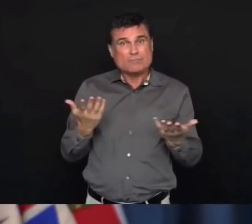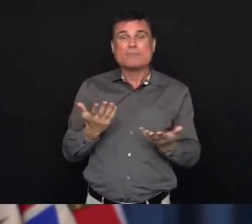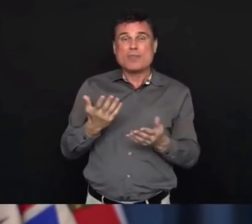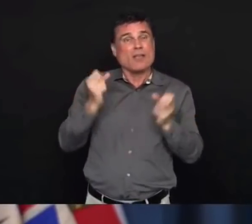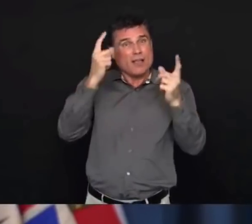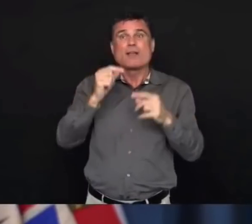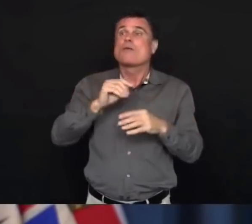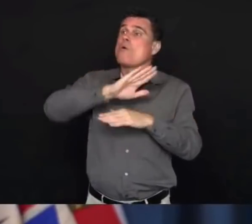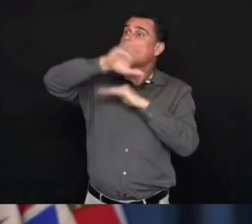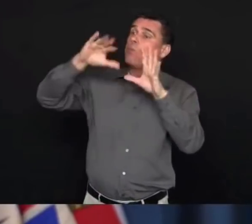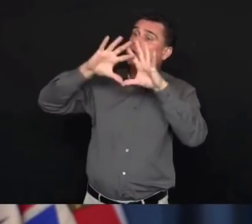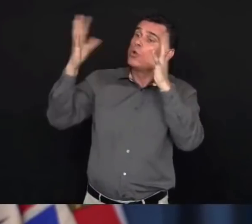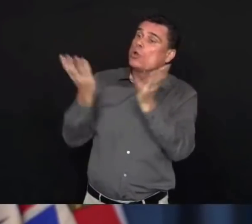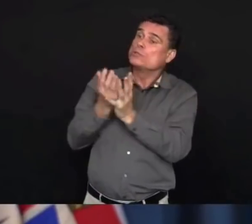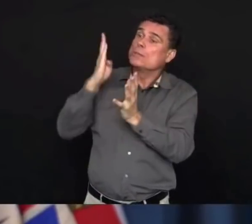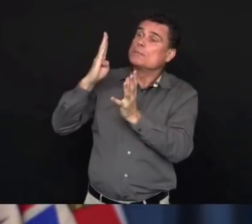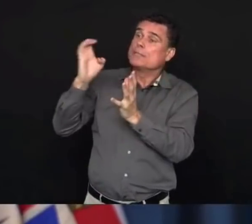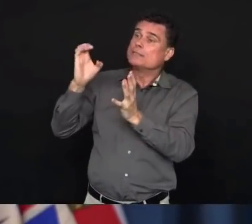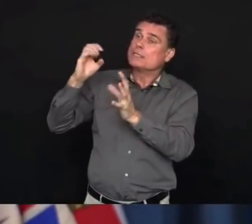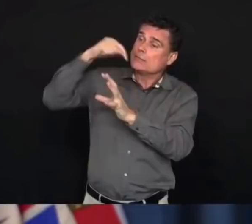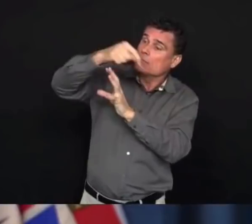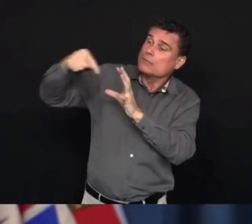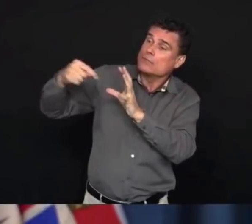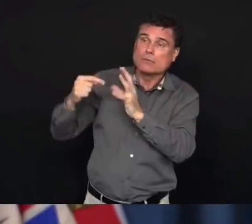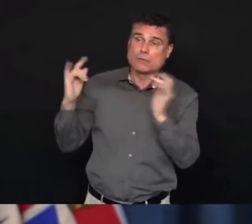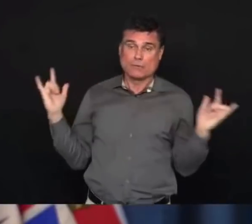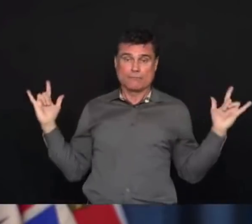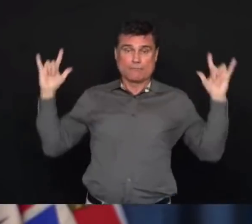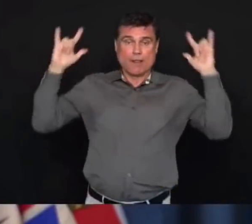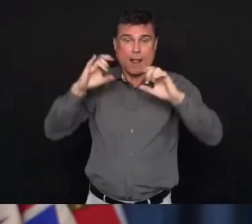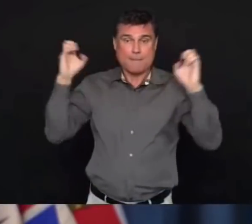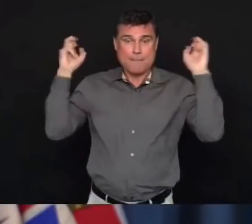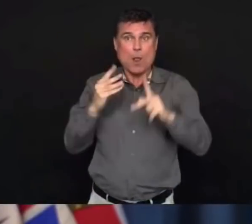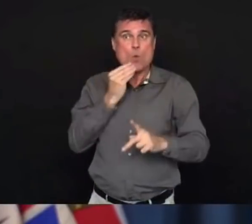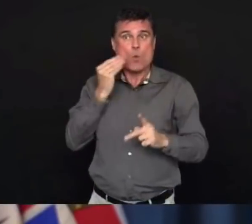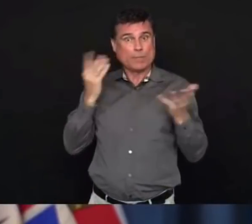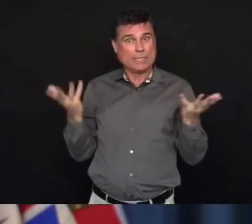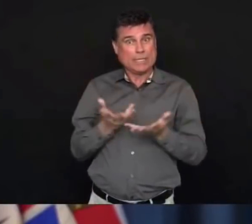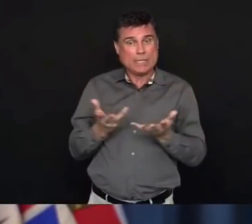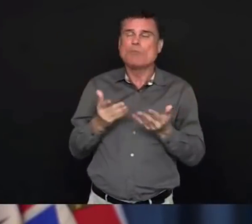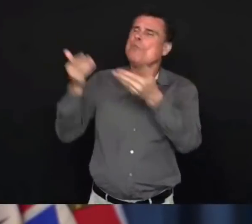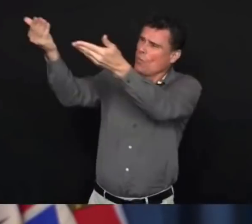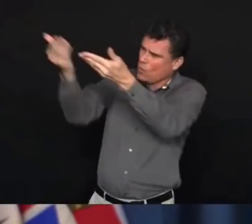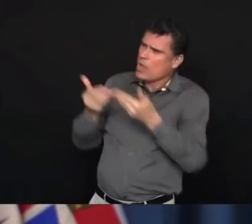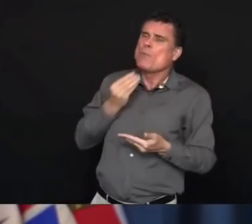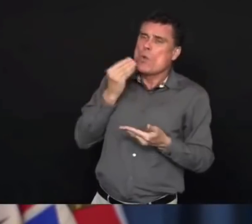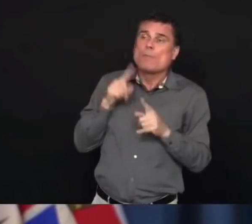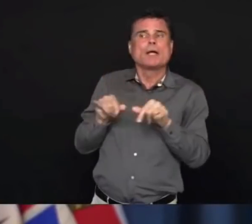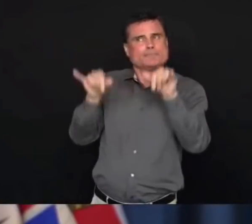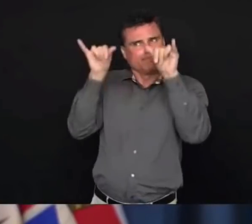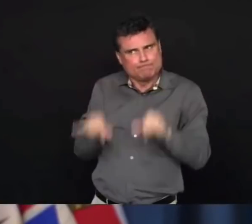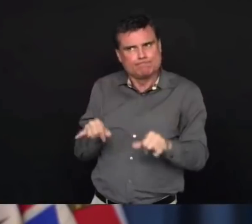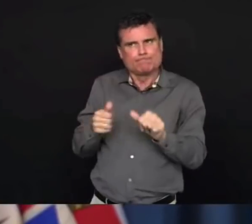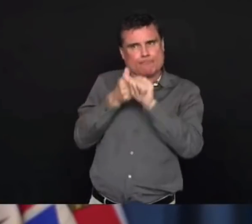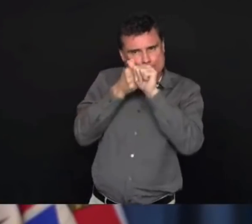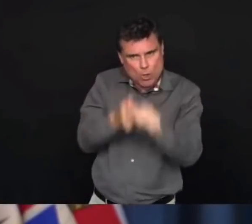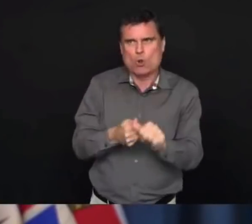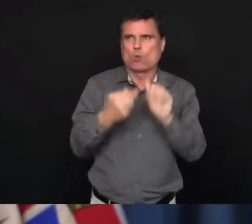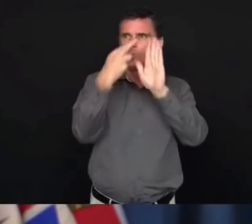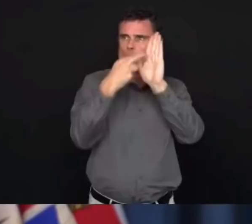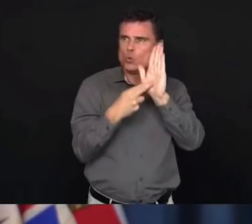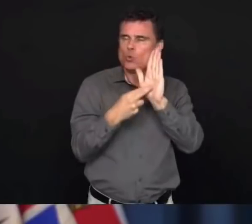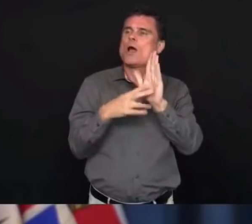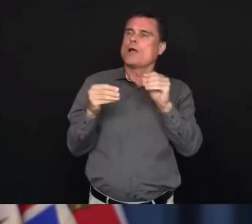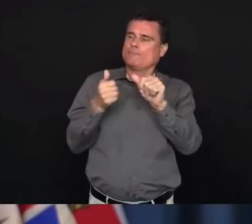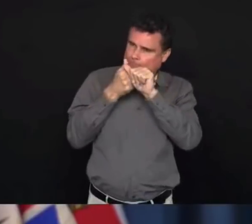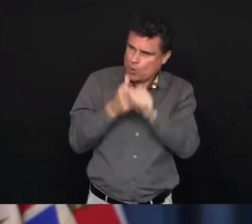communities. I will also mention as we're coming up to the long weekend that we've said this before and we'll say it